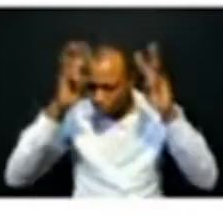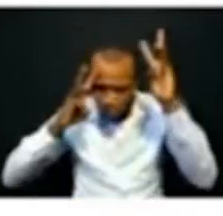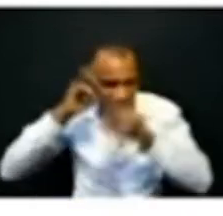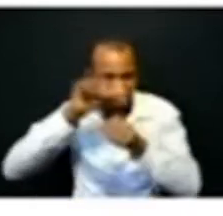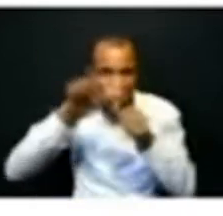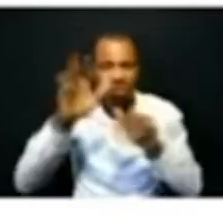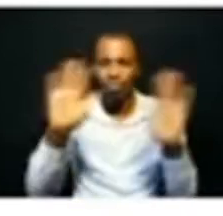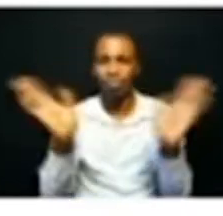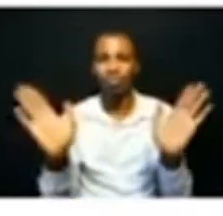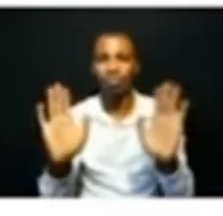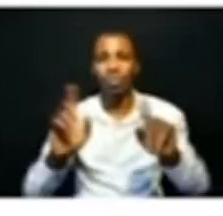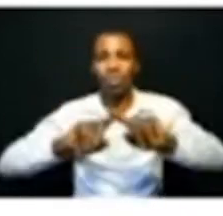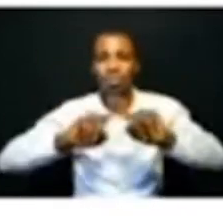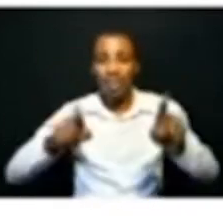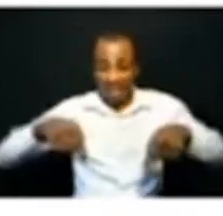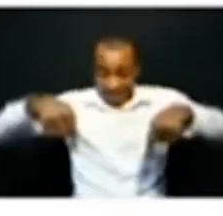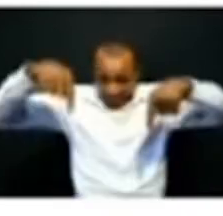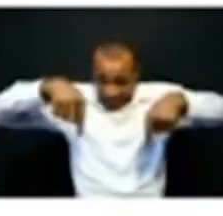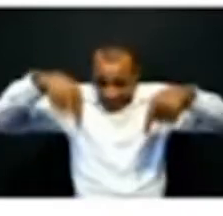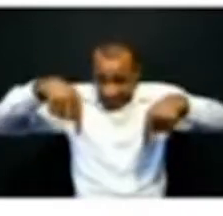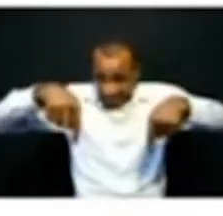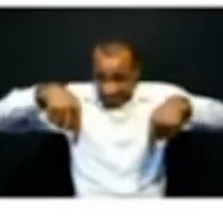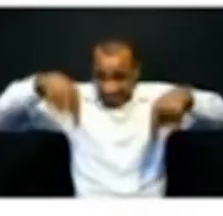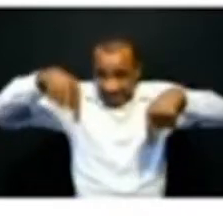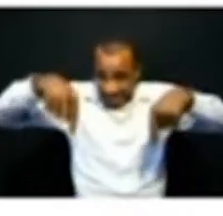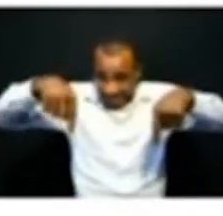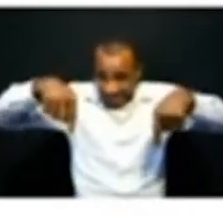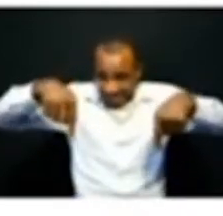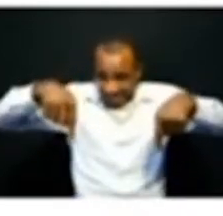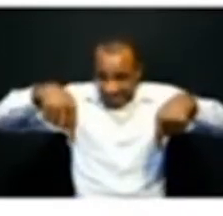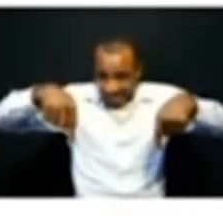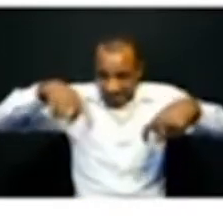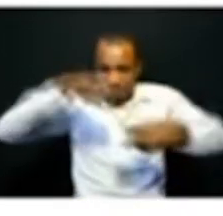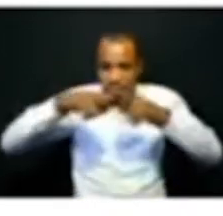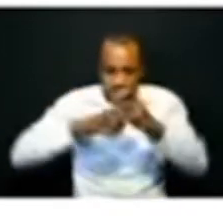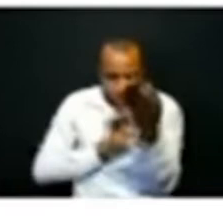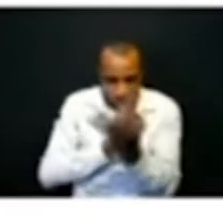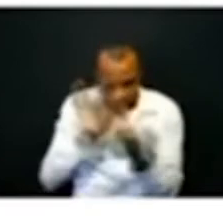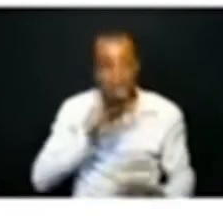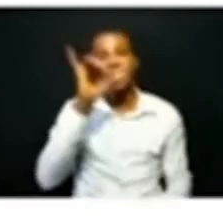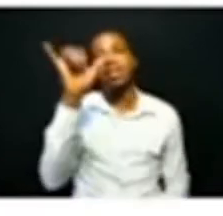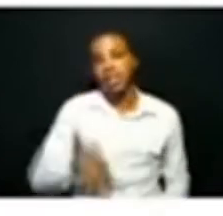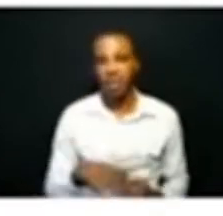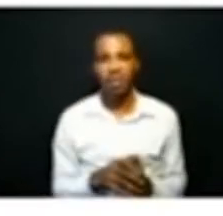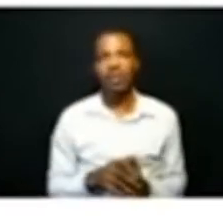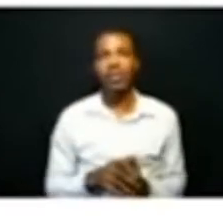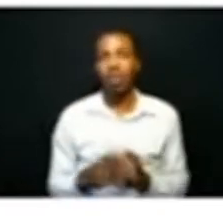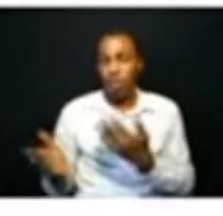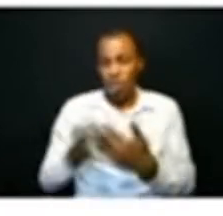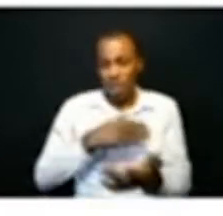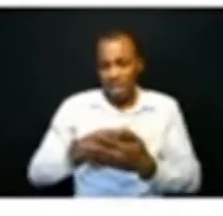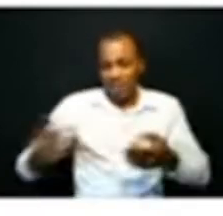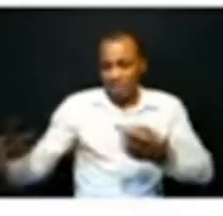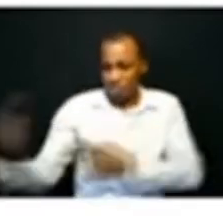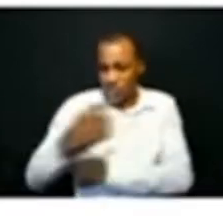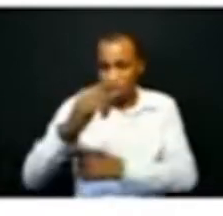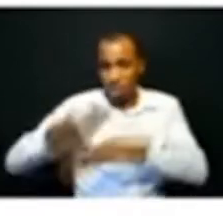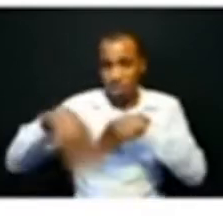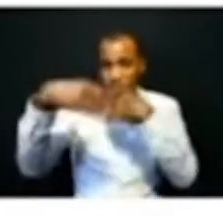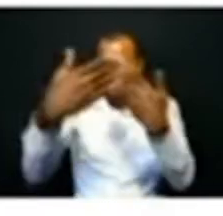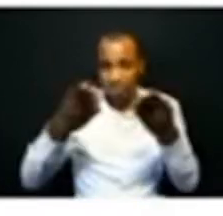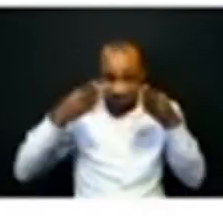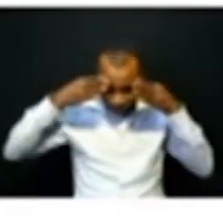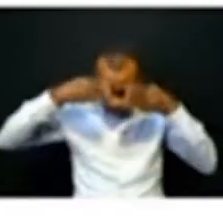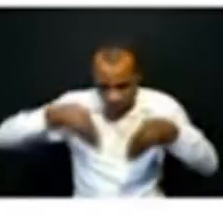and then to live in the day tight compartments live in the day tight compartments